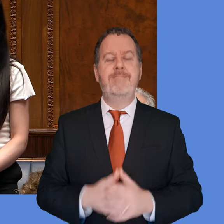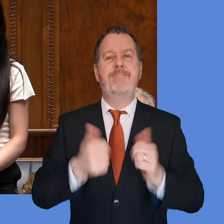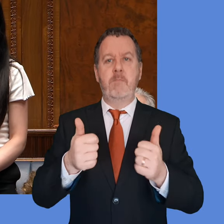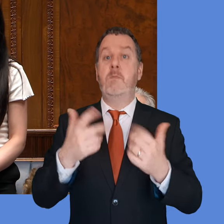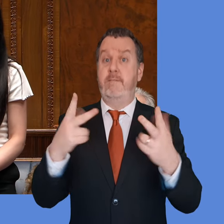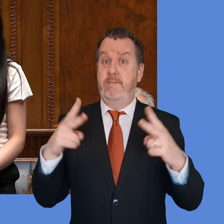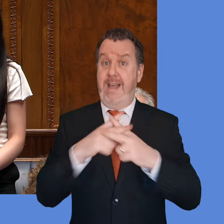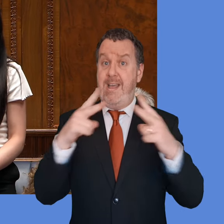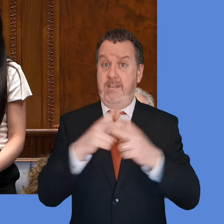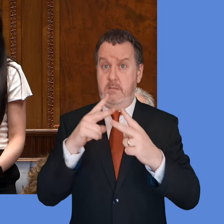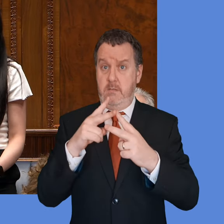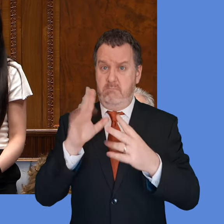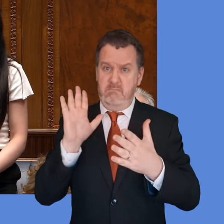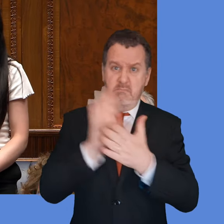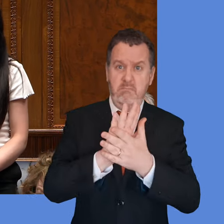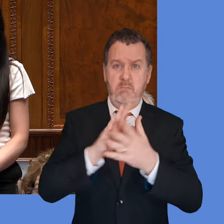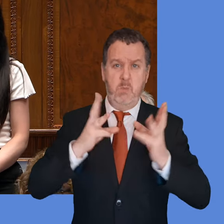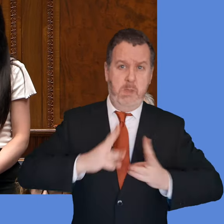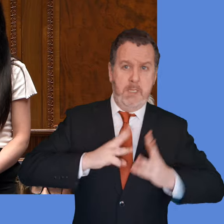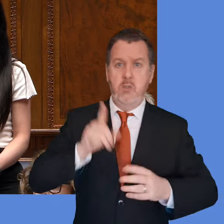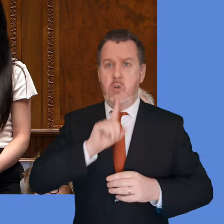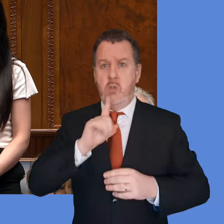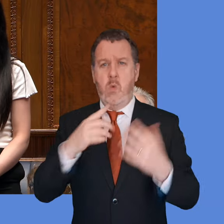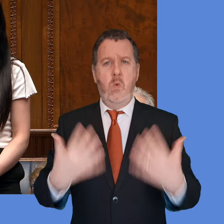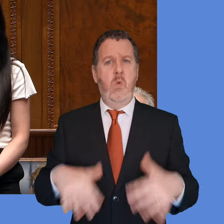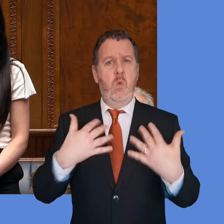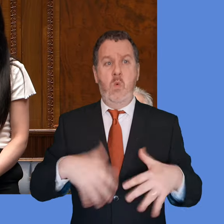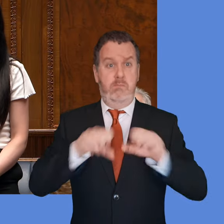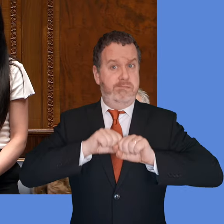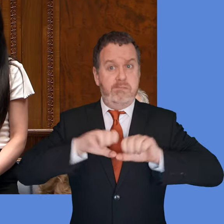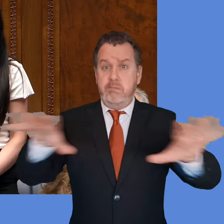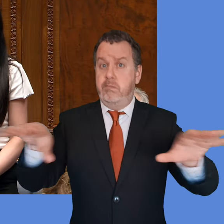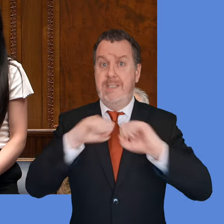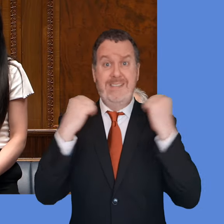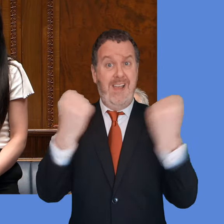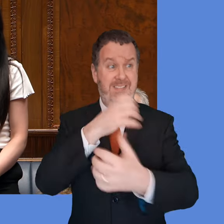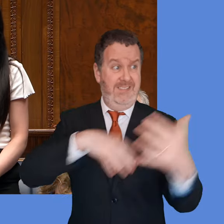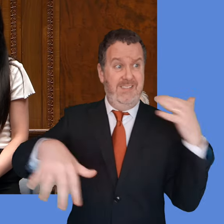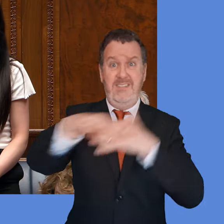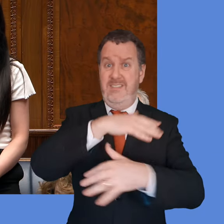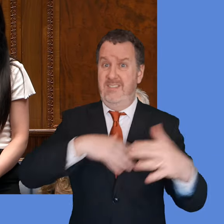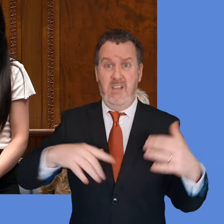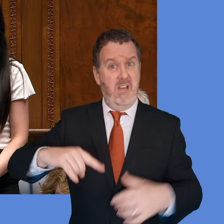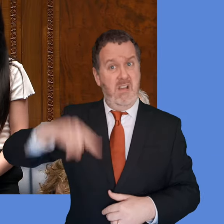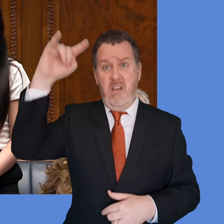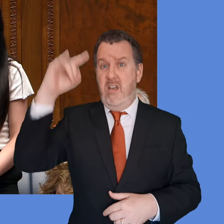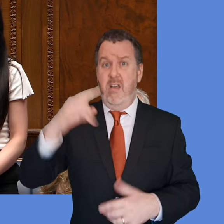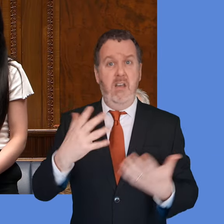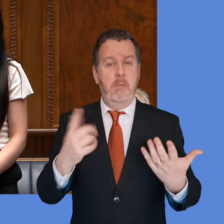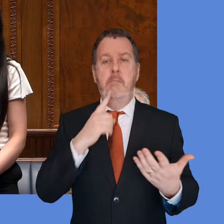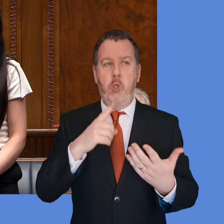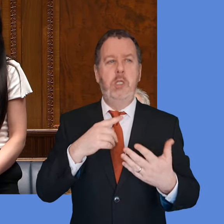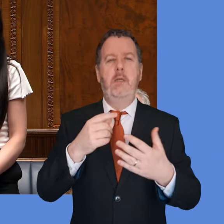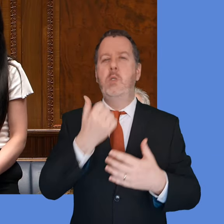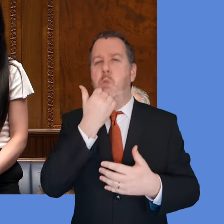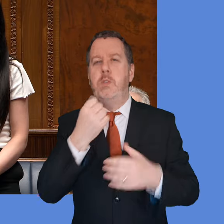girls is a problem that is so widespread in society and by its very nature statistics can't properly capture